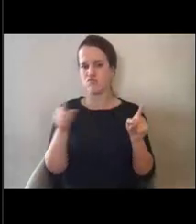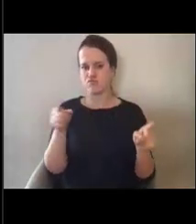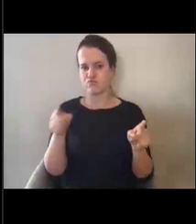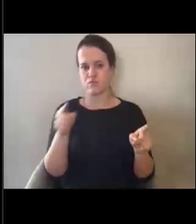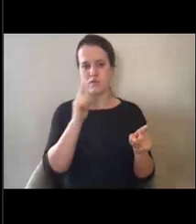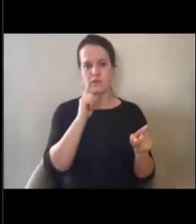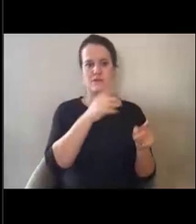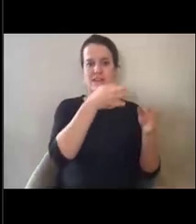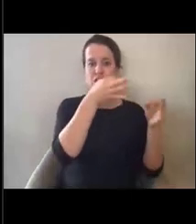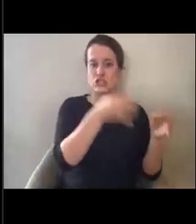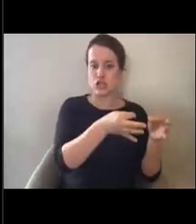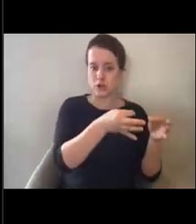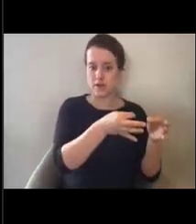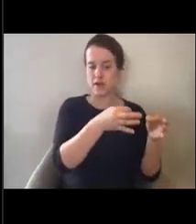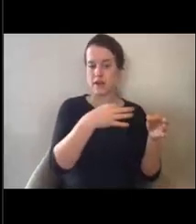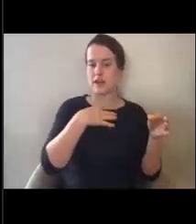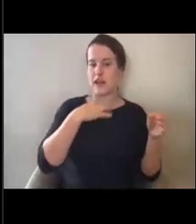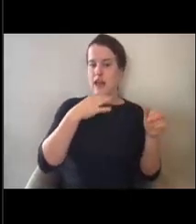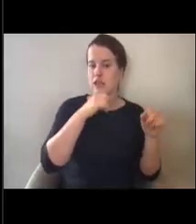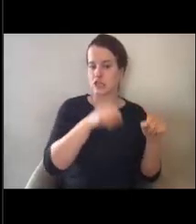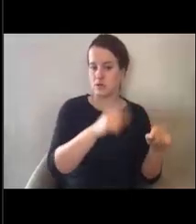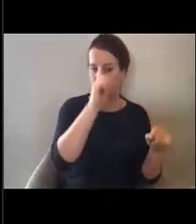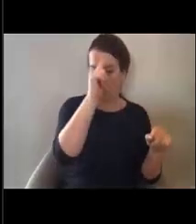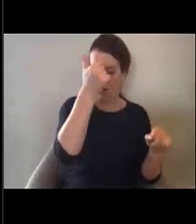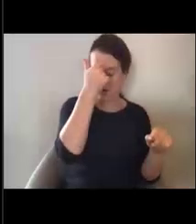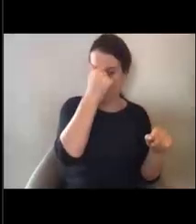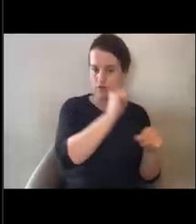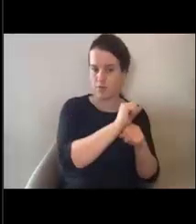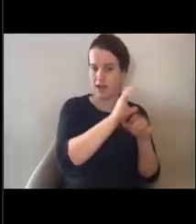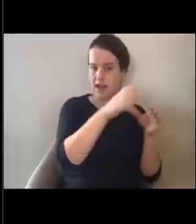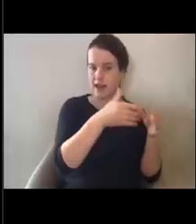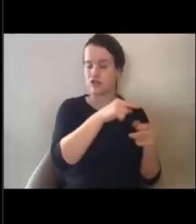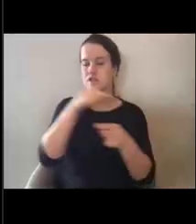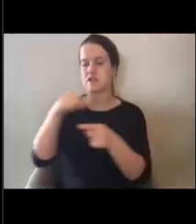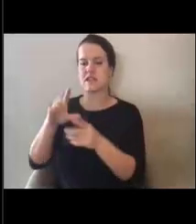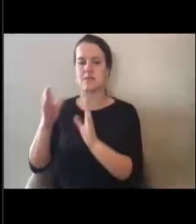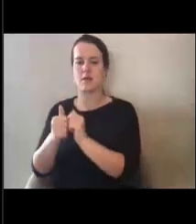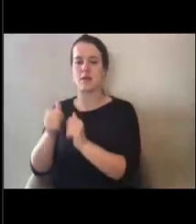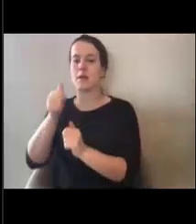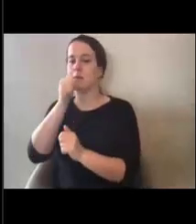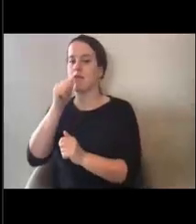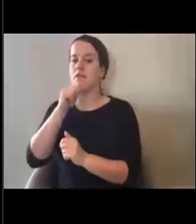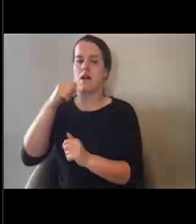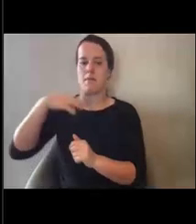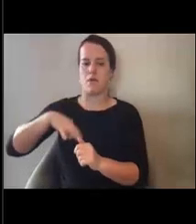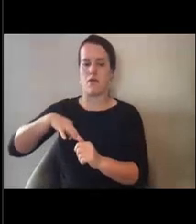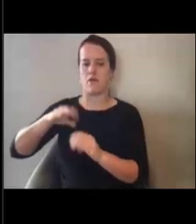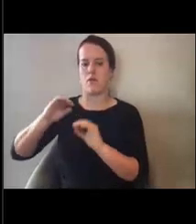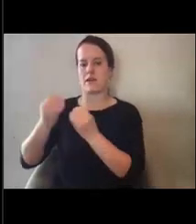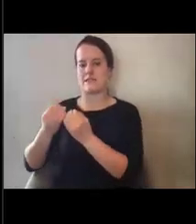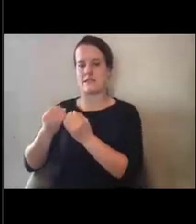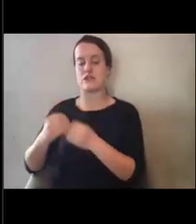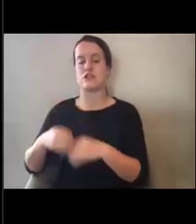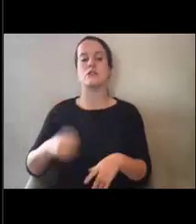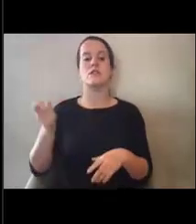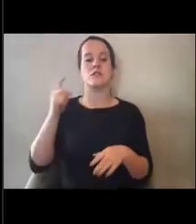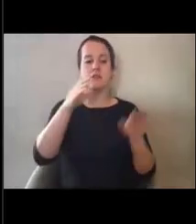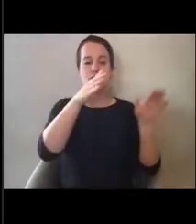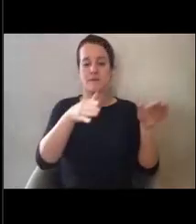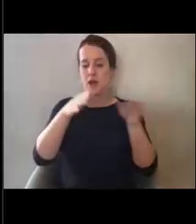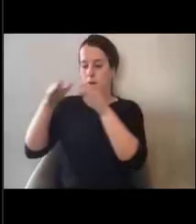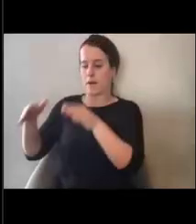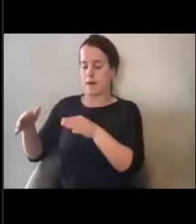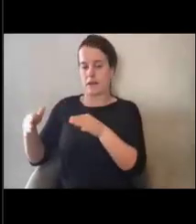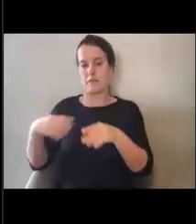determining eligibility of a governmental entity versus a private nonprofit organization. So again, the peer, the eligibility